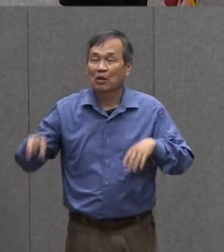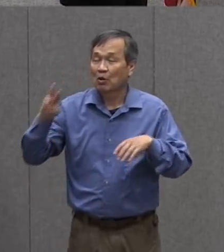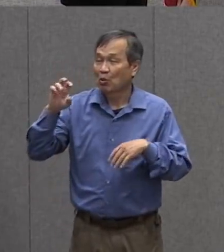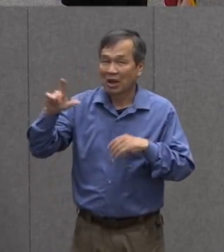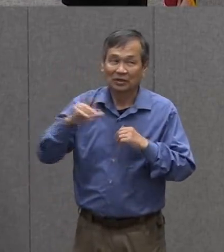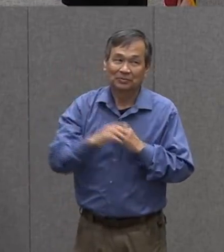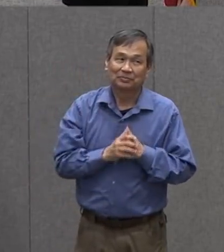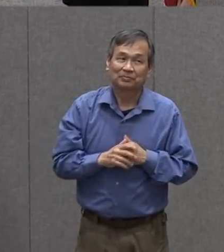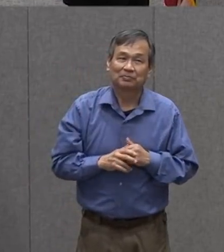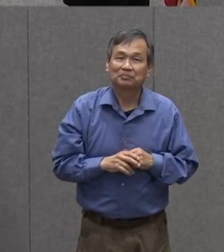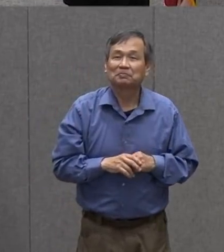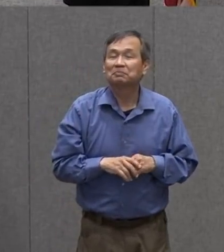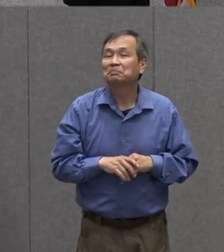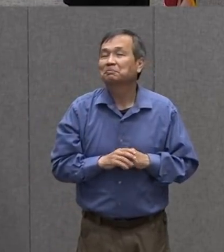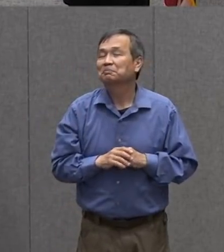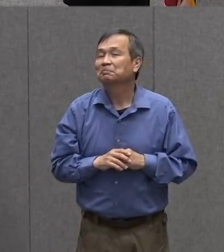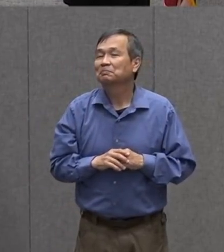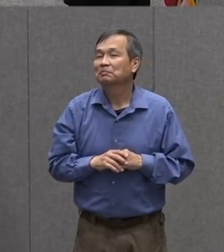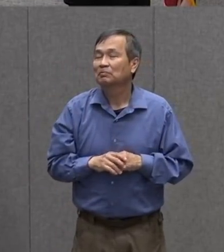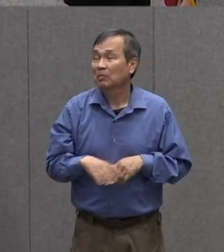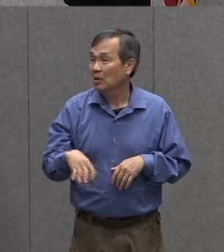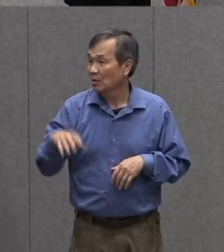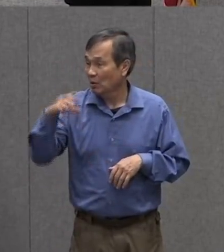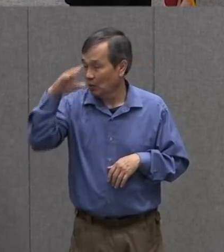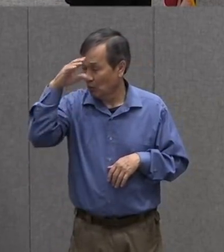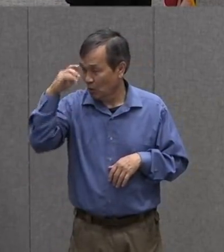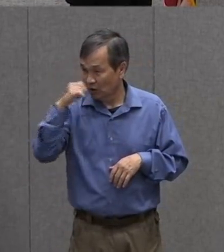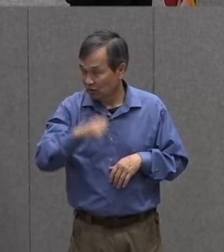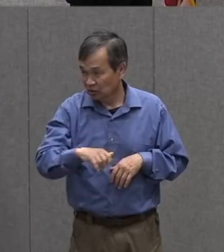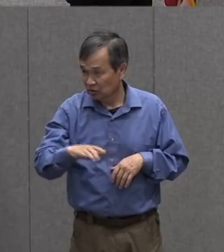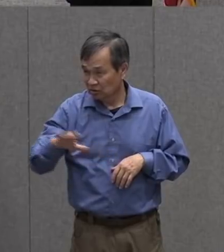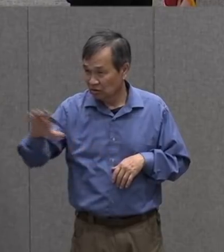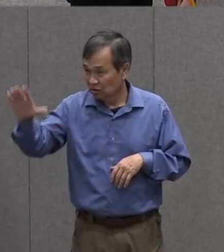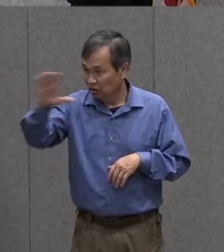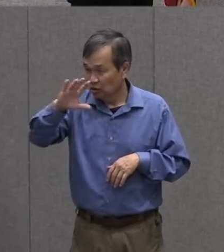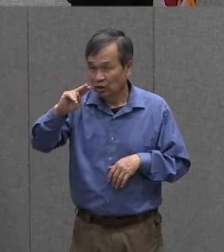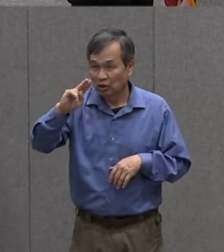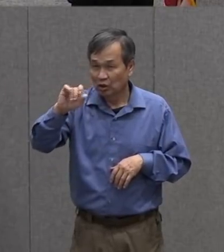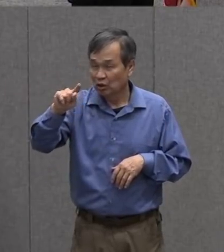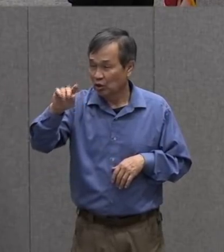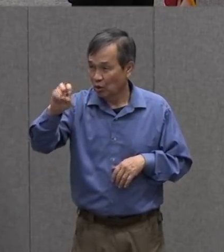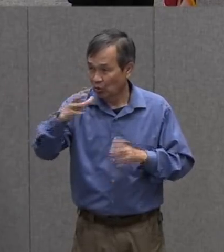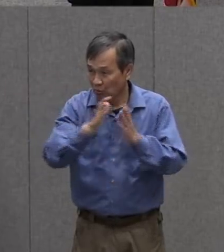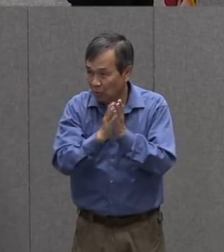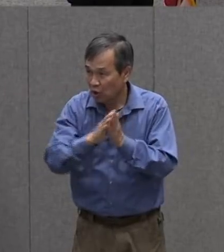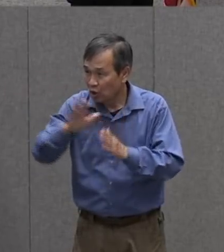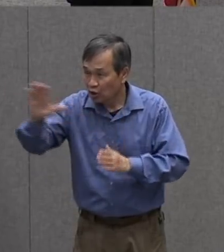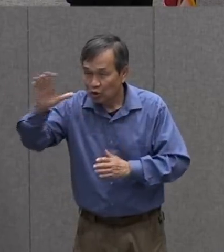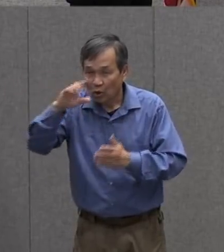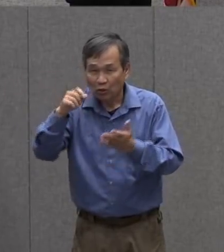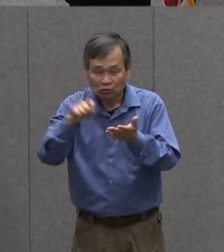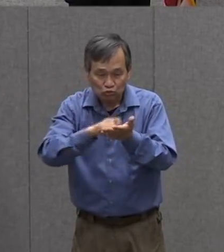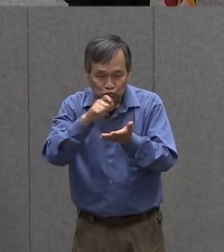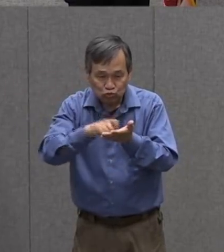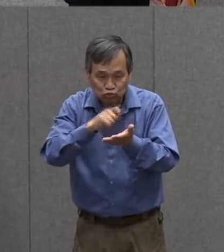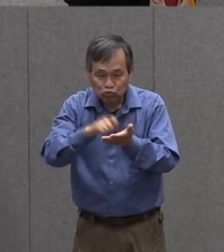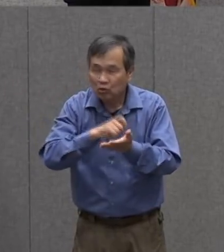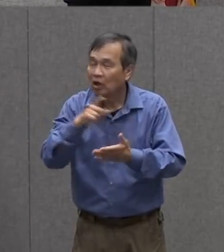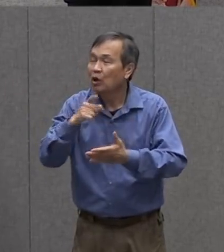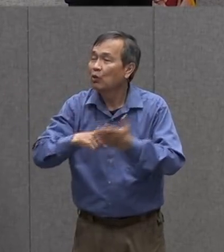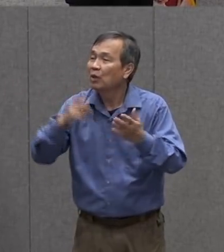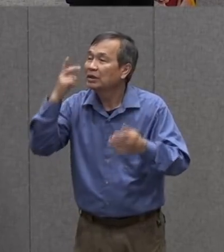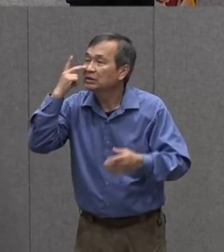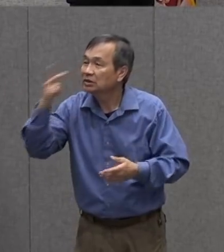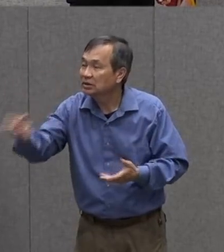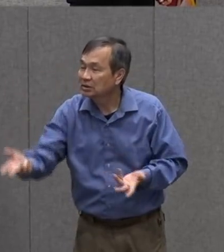well hmm boys and girls in your notebook in your journal what do you see or